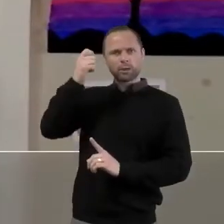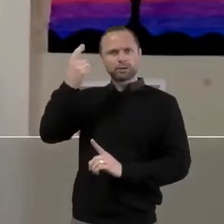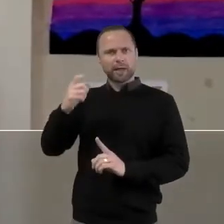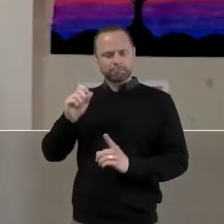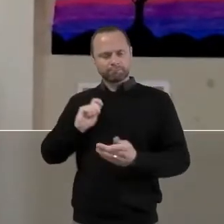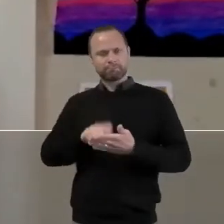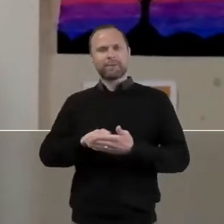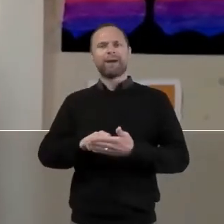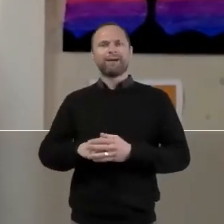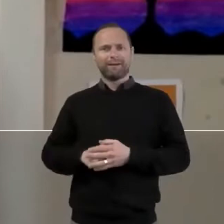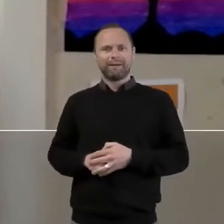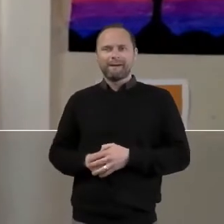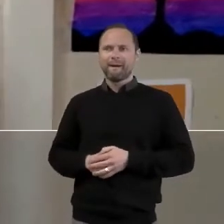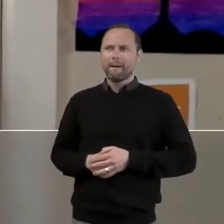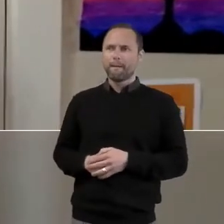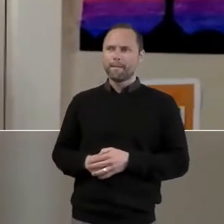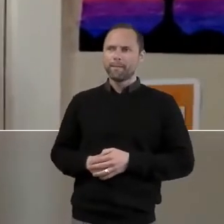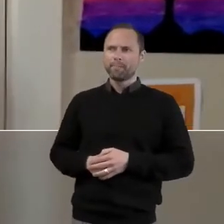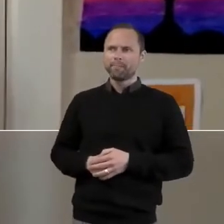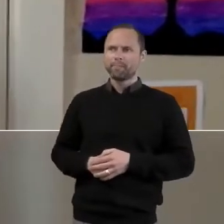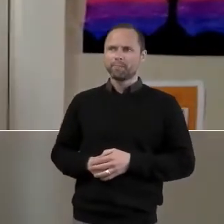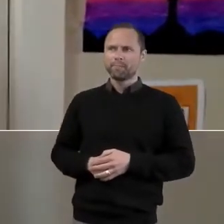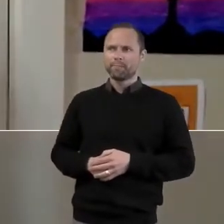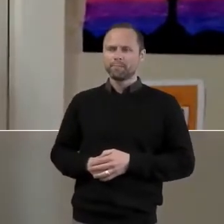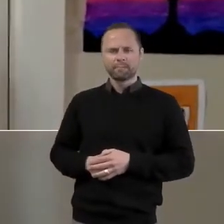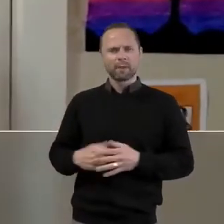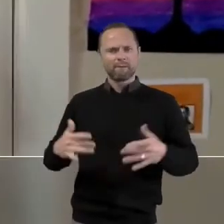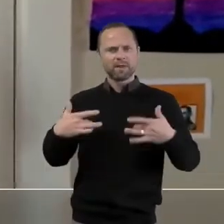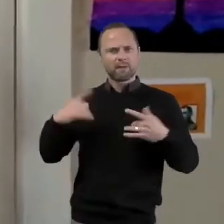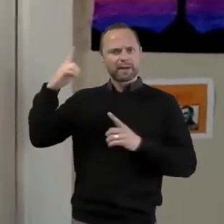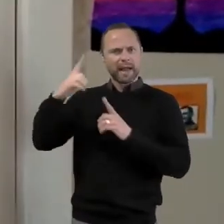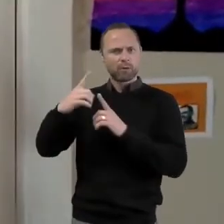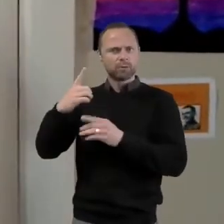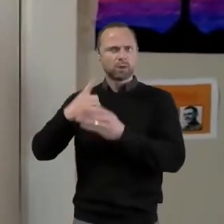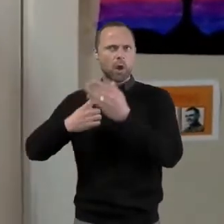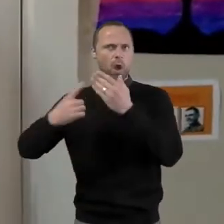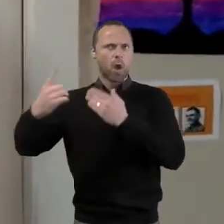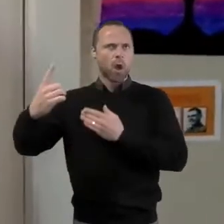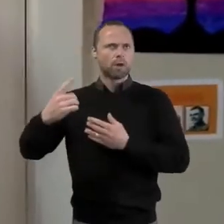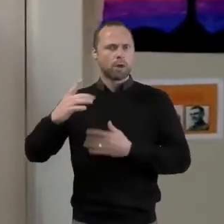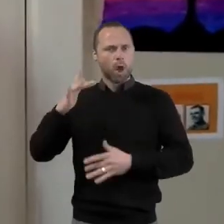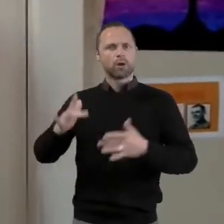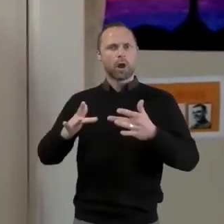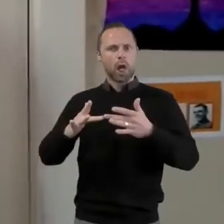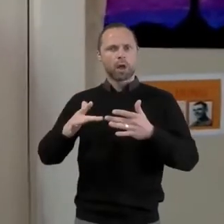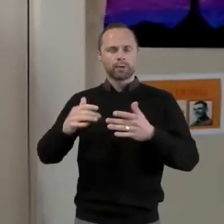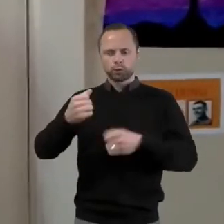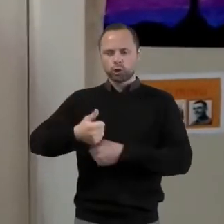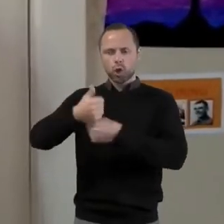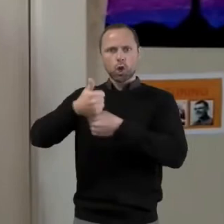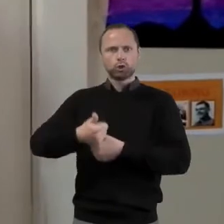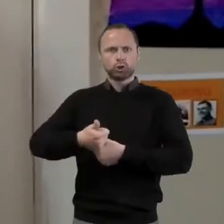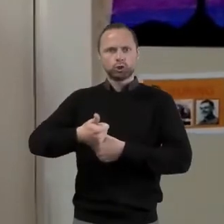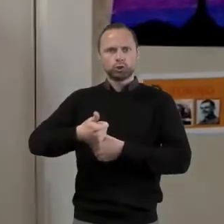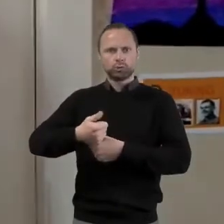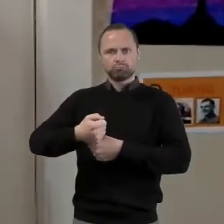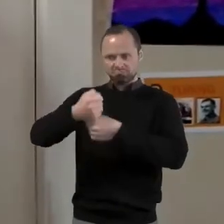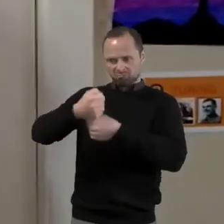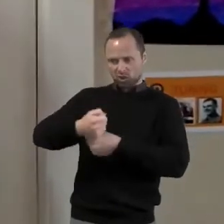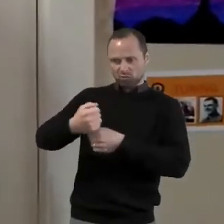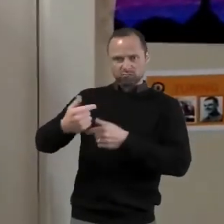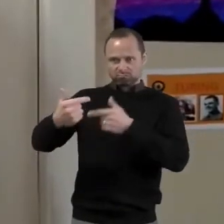I have probably encountered God on online church and